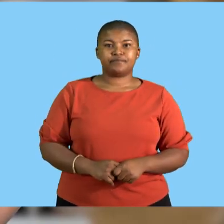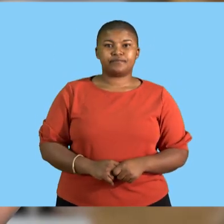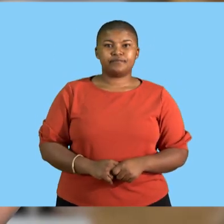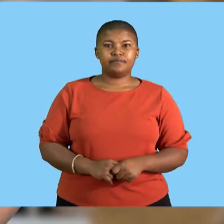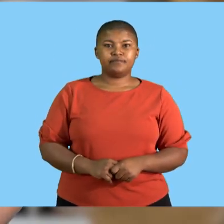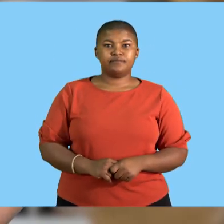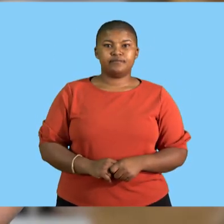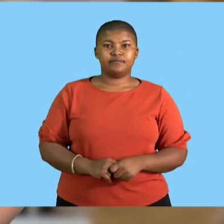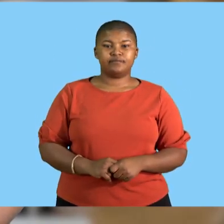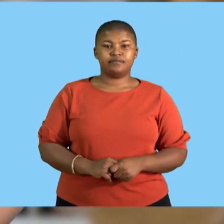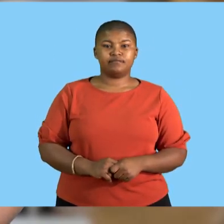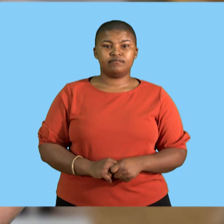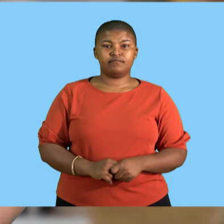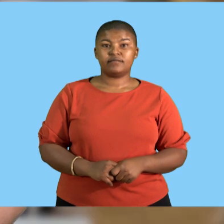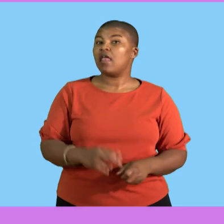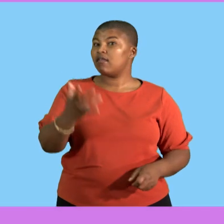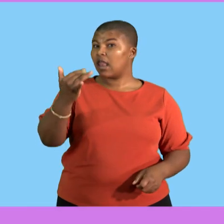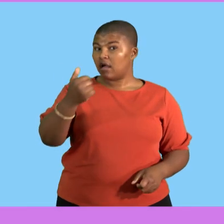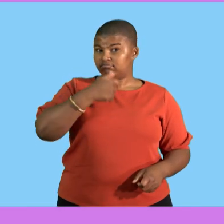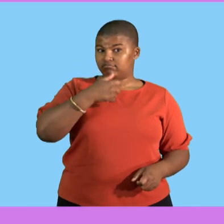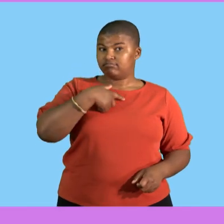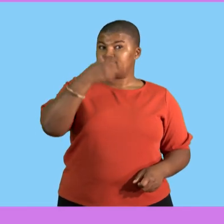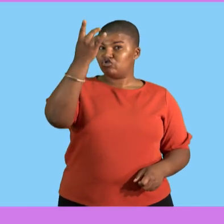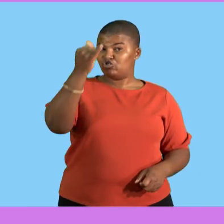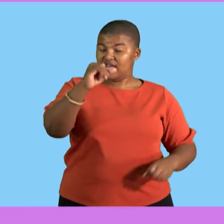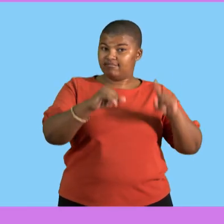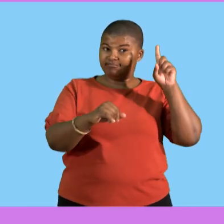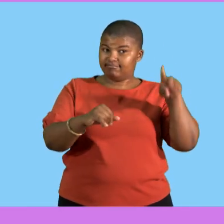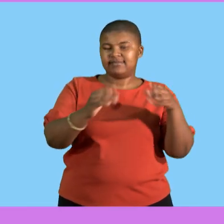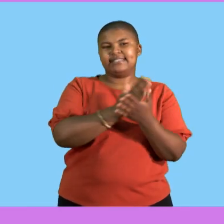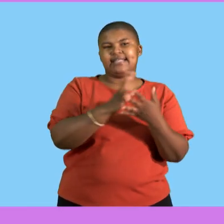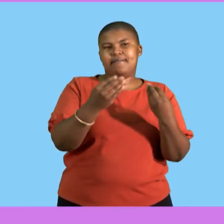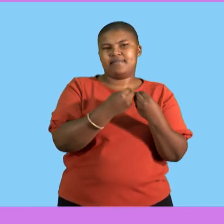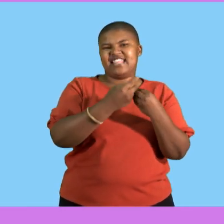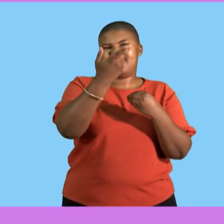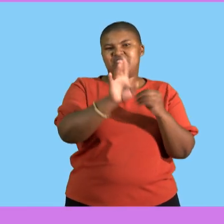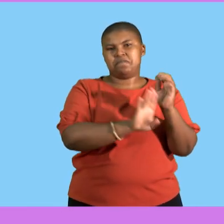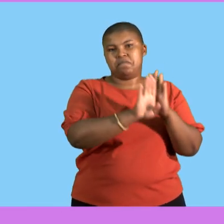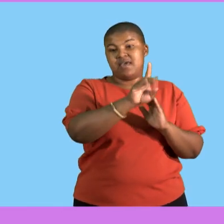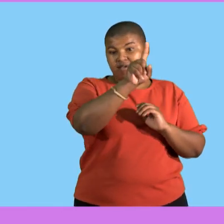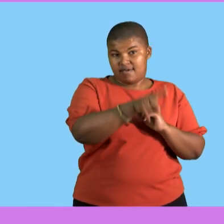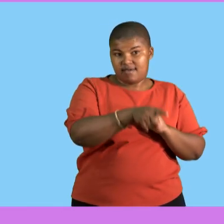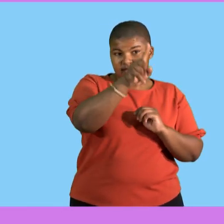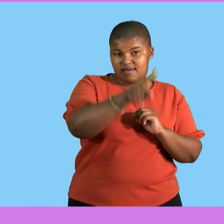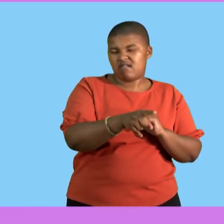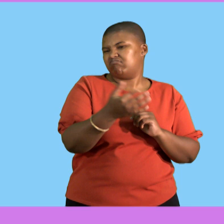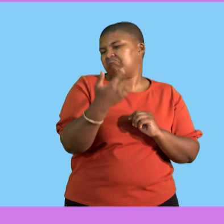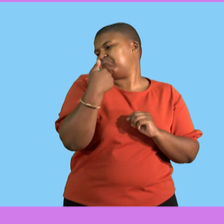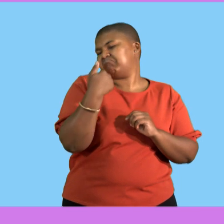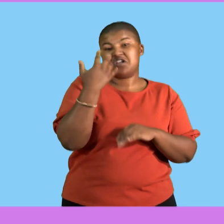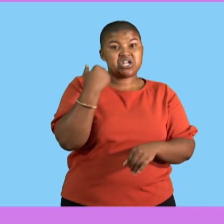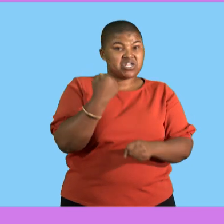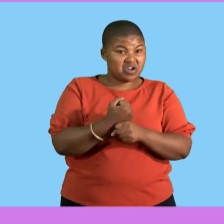Now, if we look at some product inflation rates over the last year,